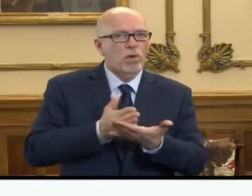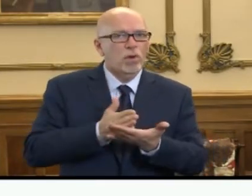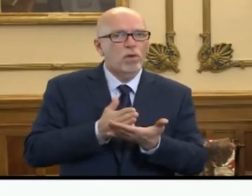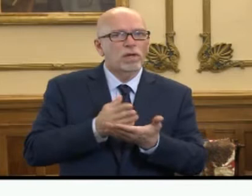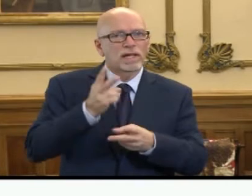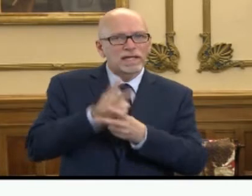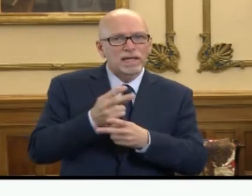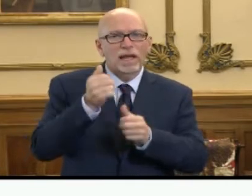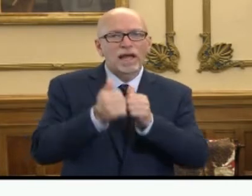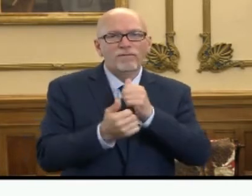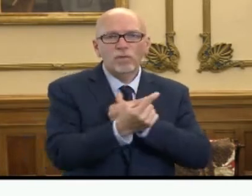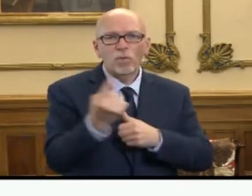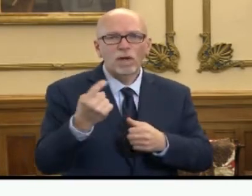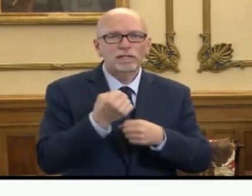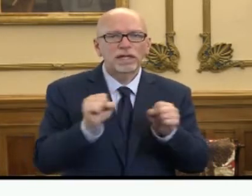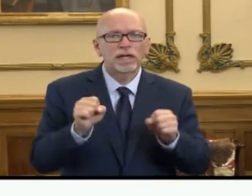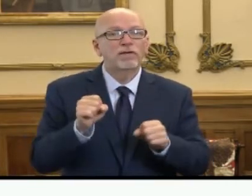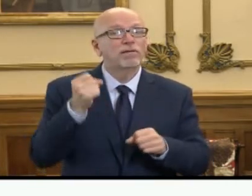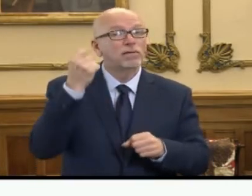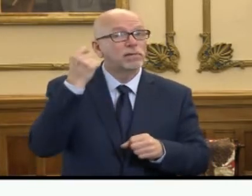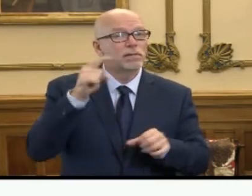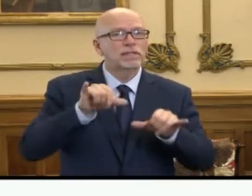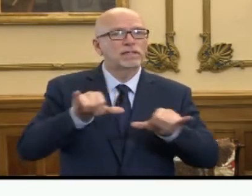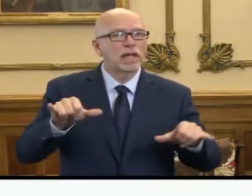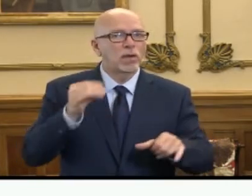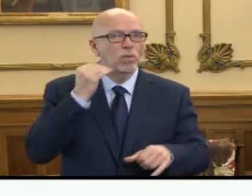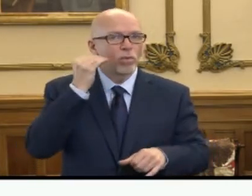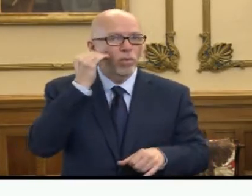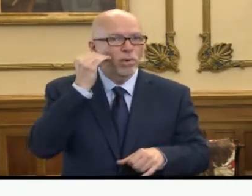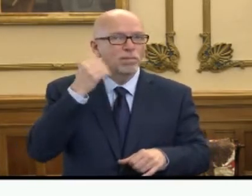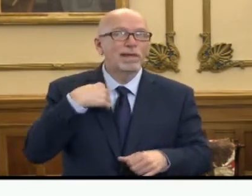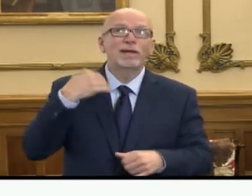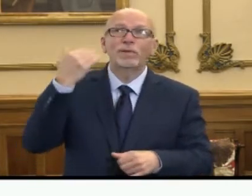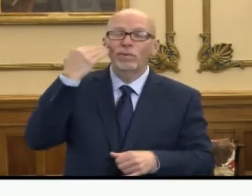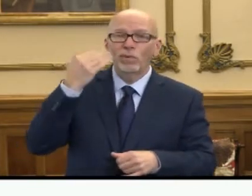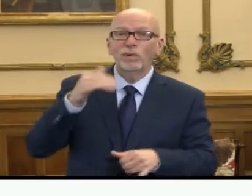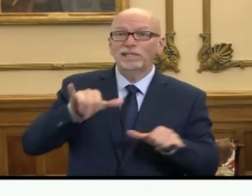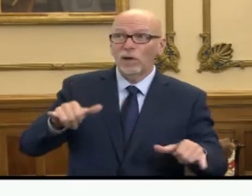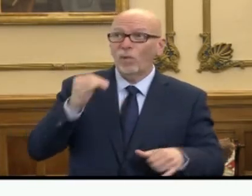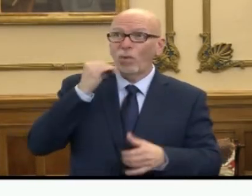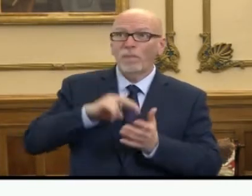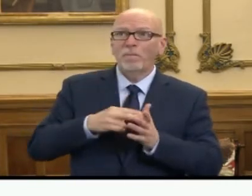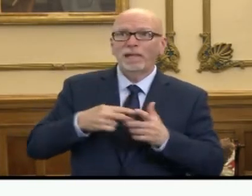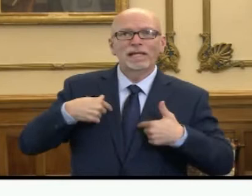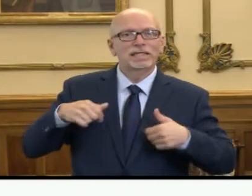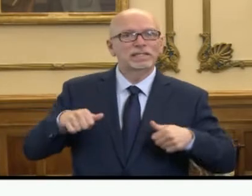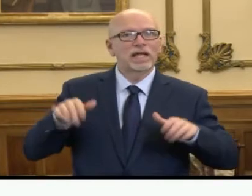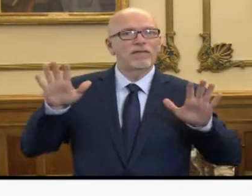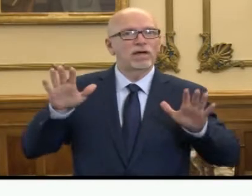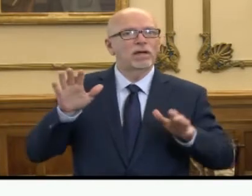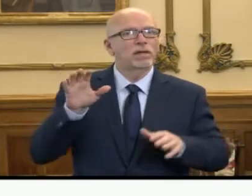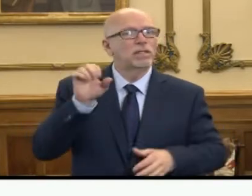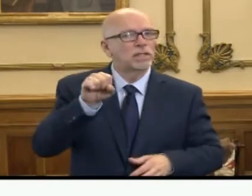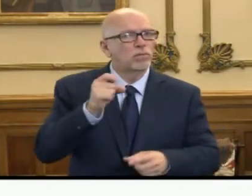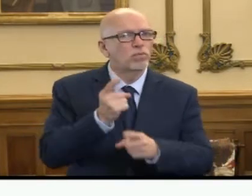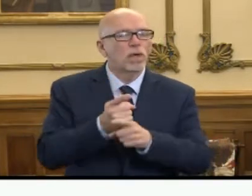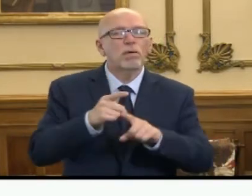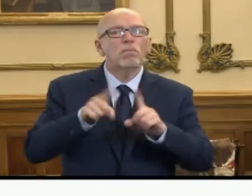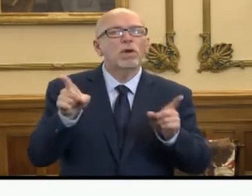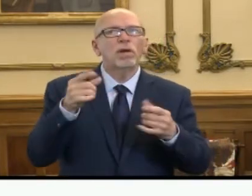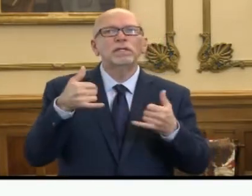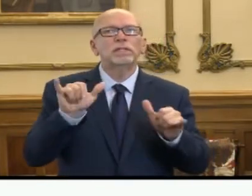safe. And staying inside, I know, is a sacrifice. But it's also a tremendous